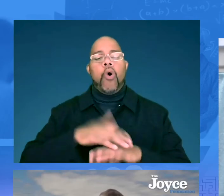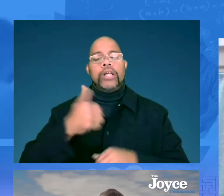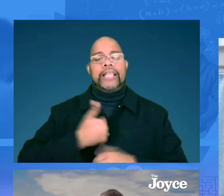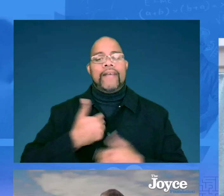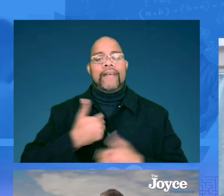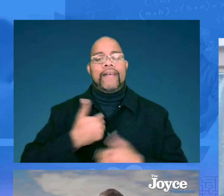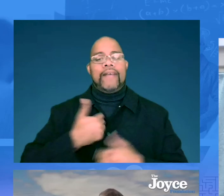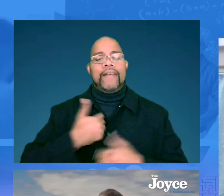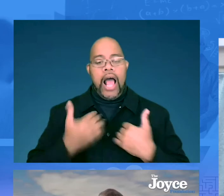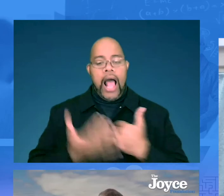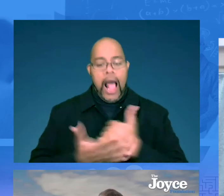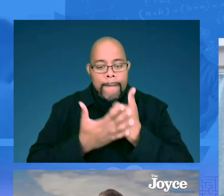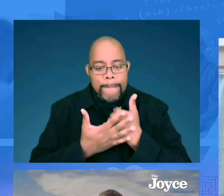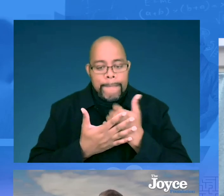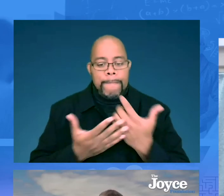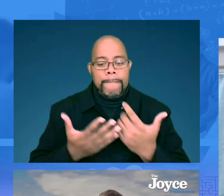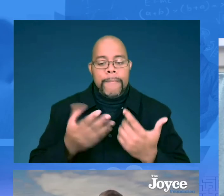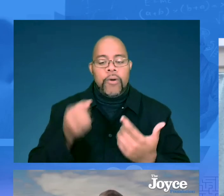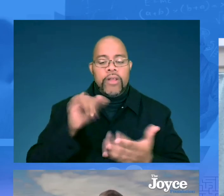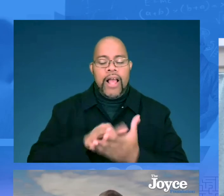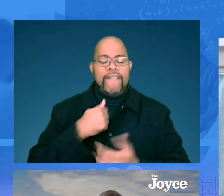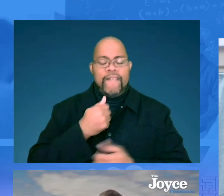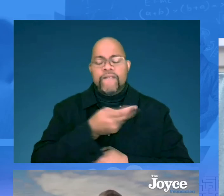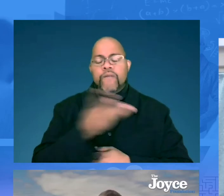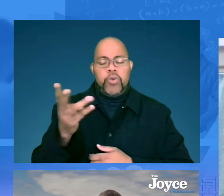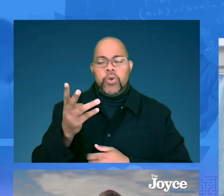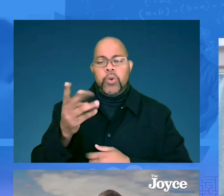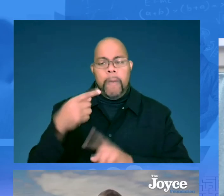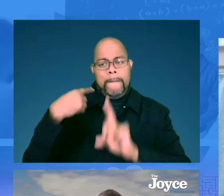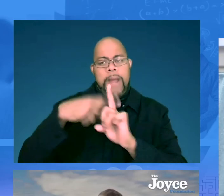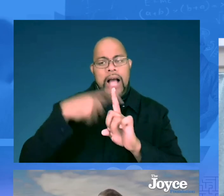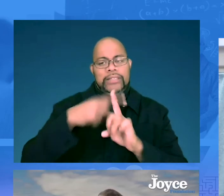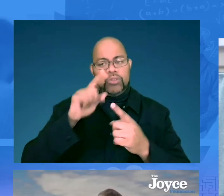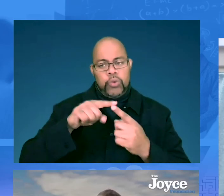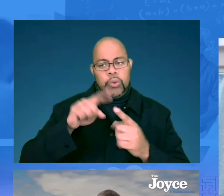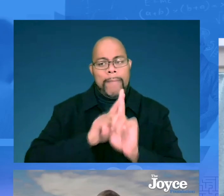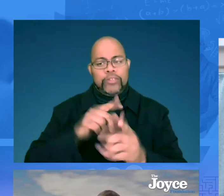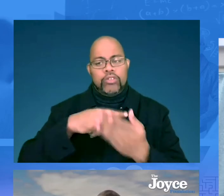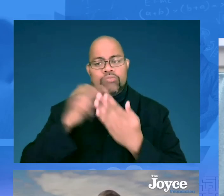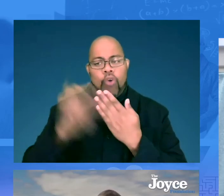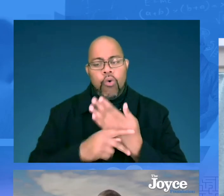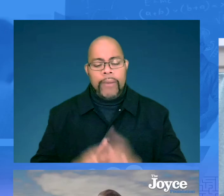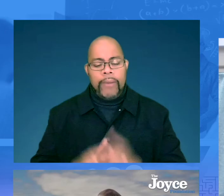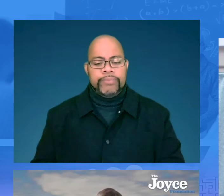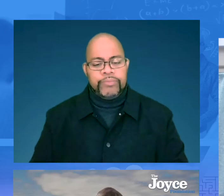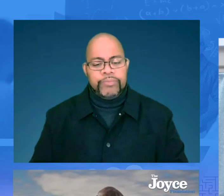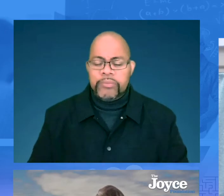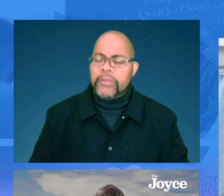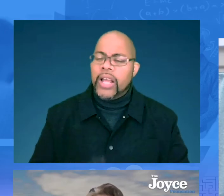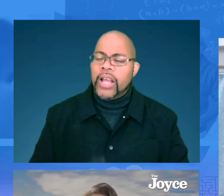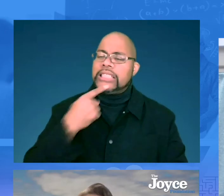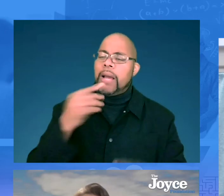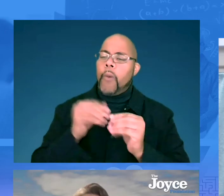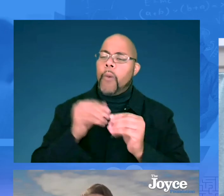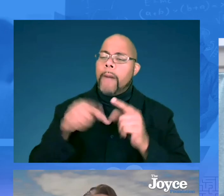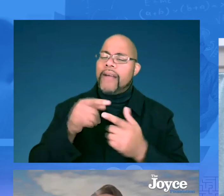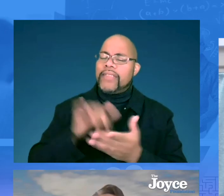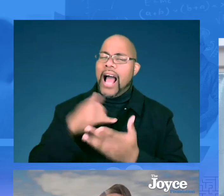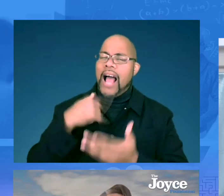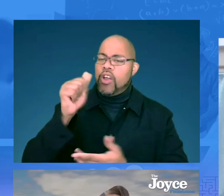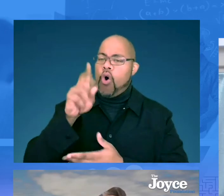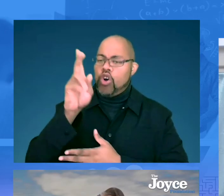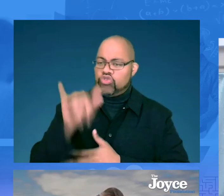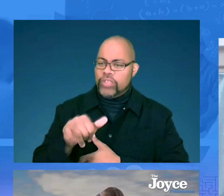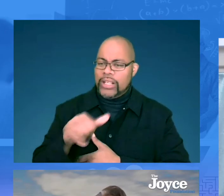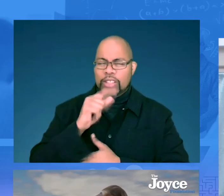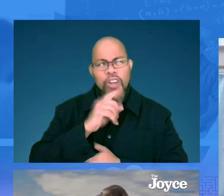and we've done one on self-help. So, there's just, there's quite a few perks to the mentoring program. Can you